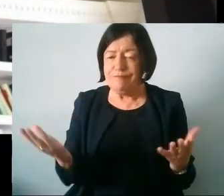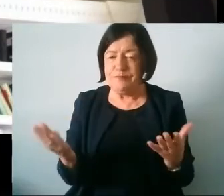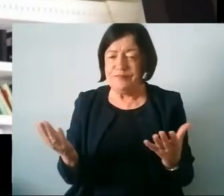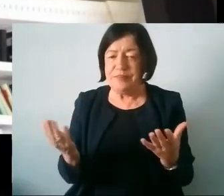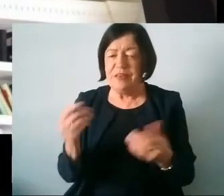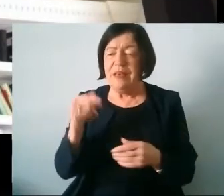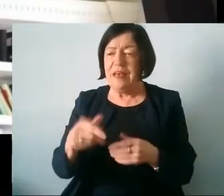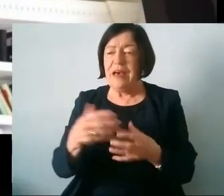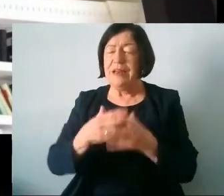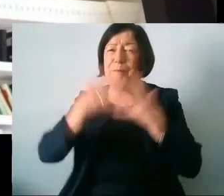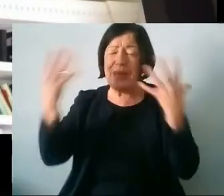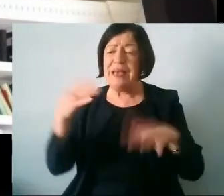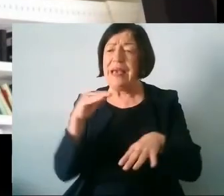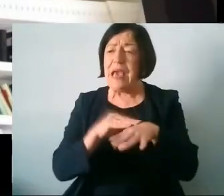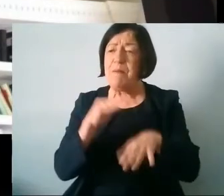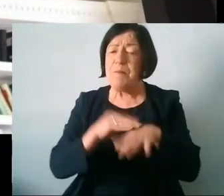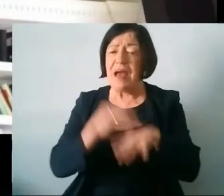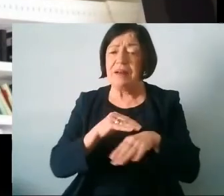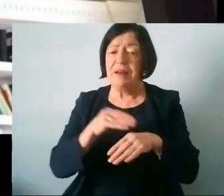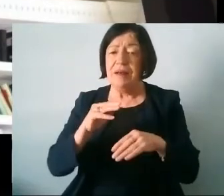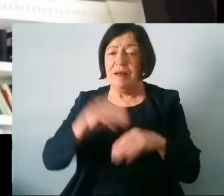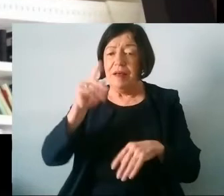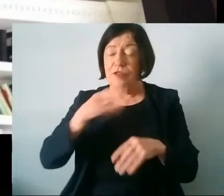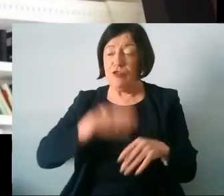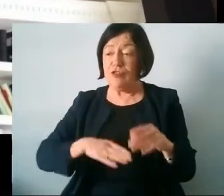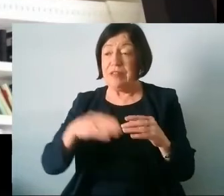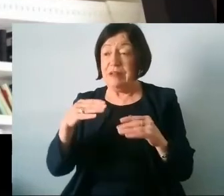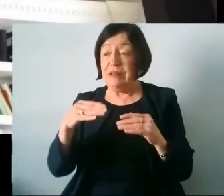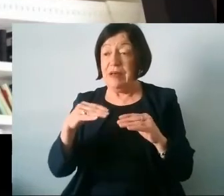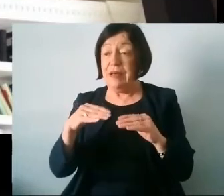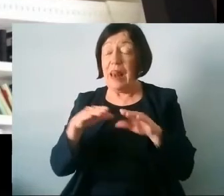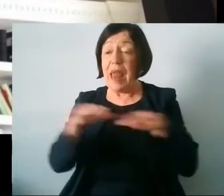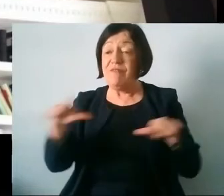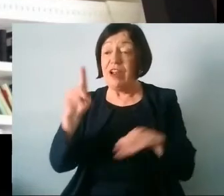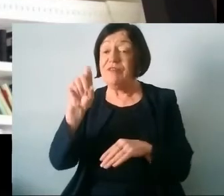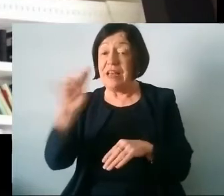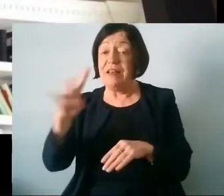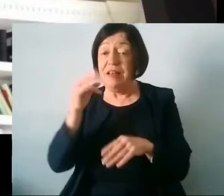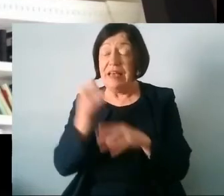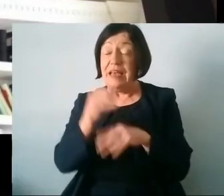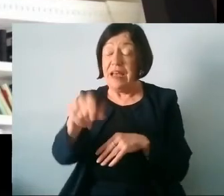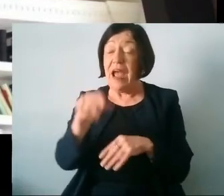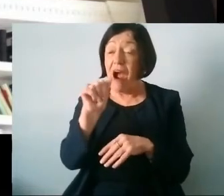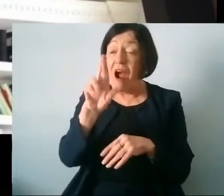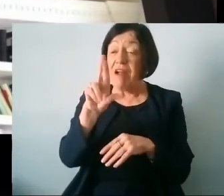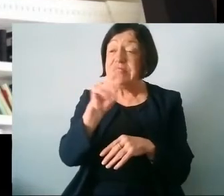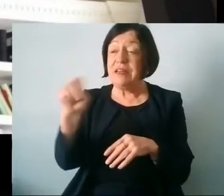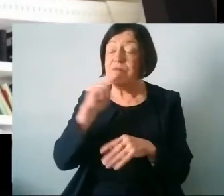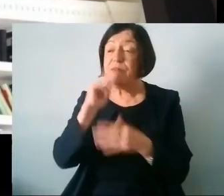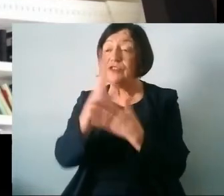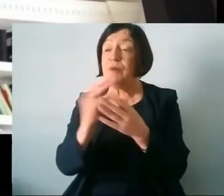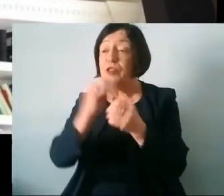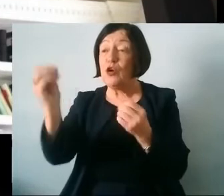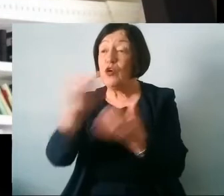had a huge impact beyond the level of Daesh in in an area like RD but as I say some of the urban